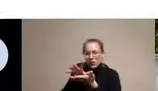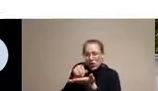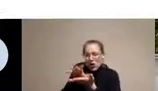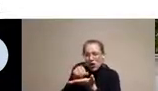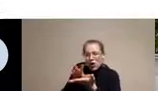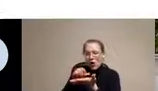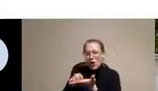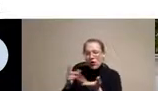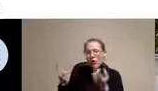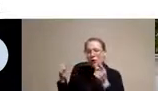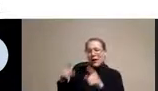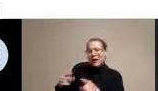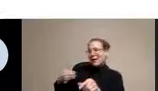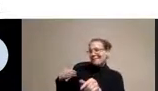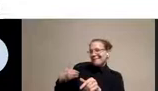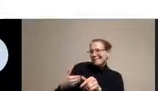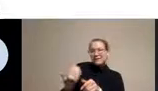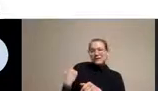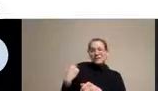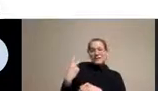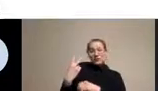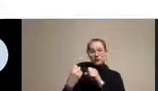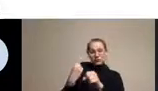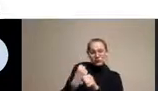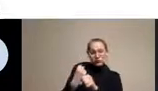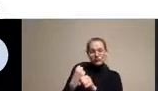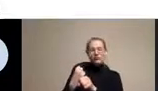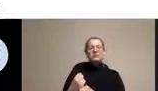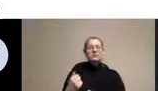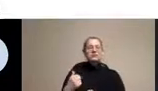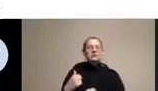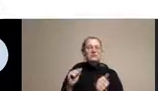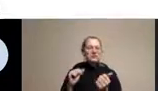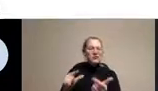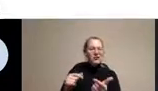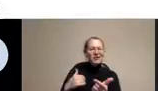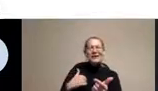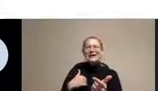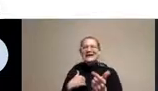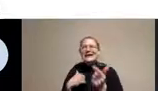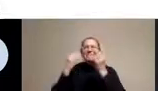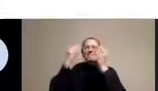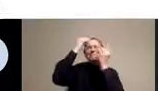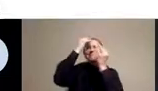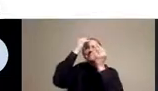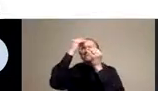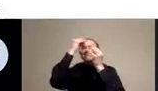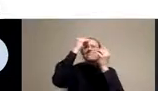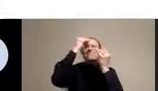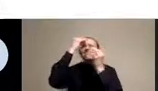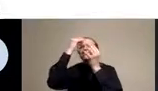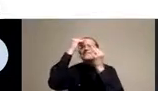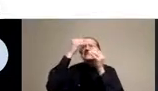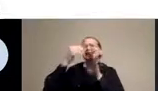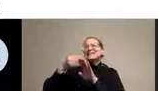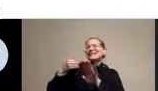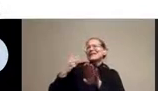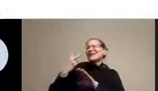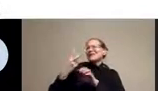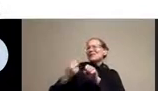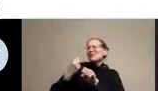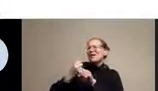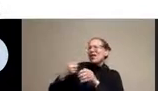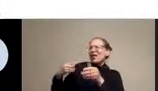-19 for the past two years, so I think we all have a lot of these details sort of rummaging around in our head over the past two years. But my